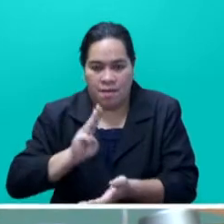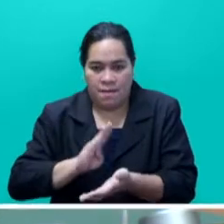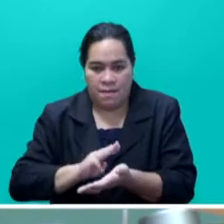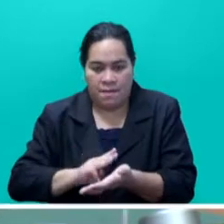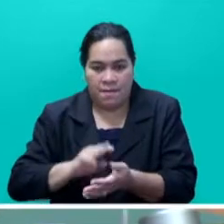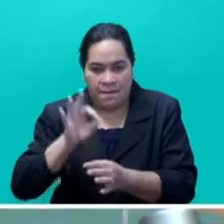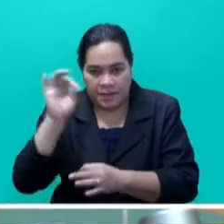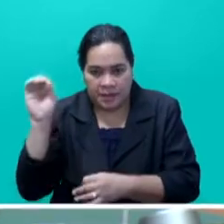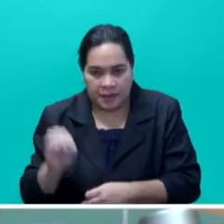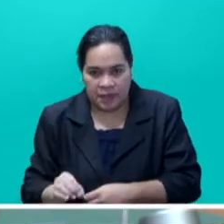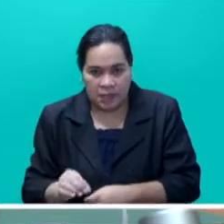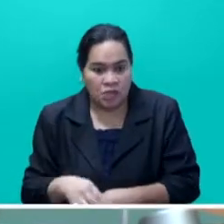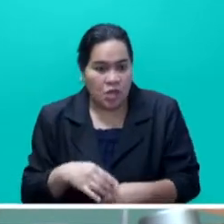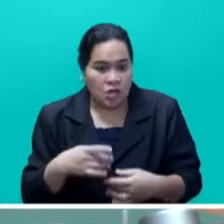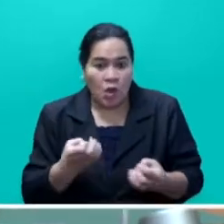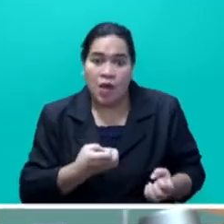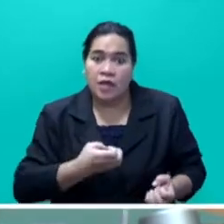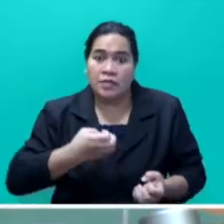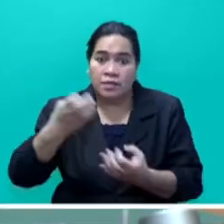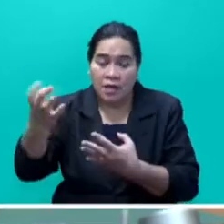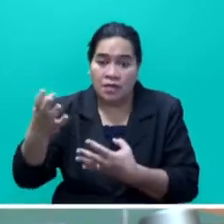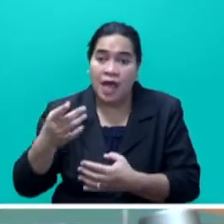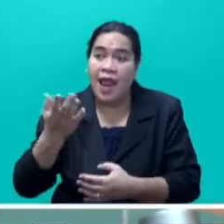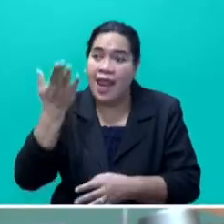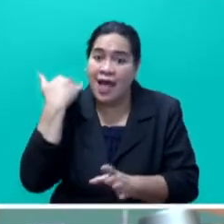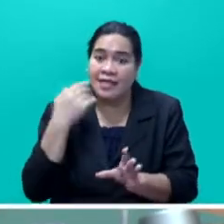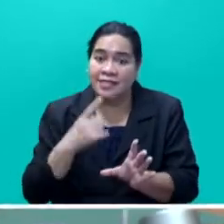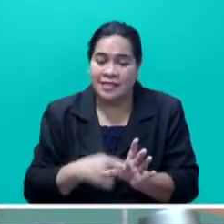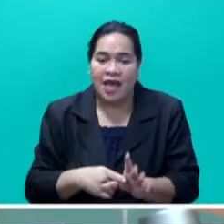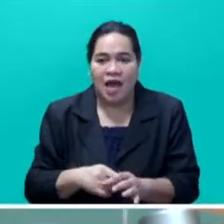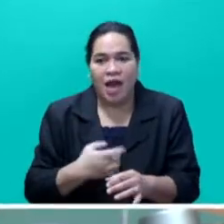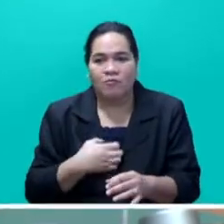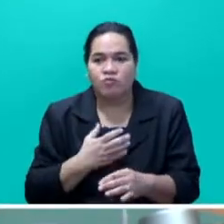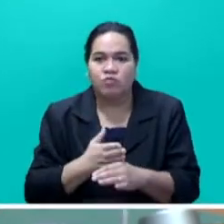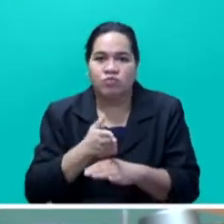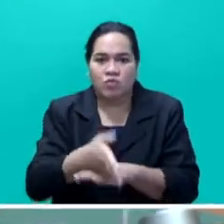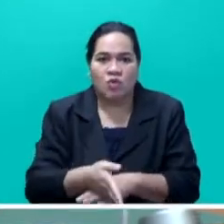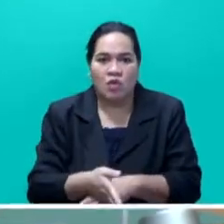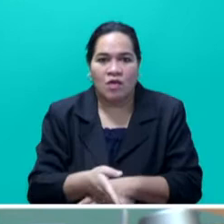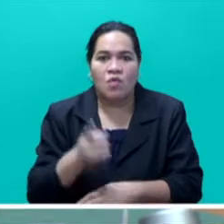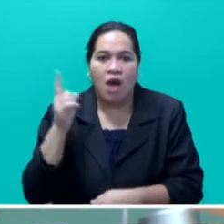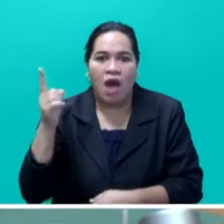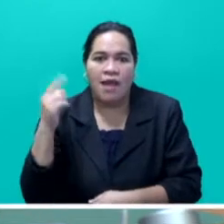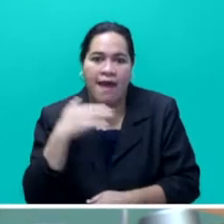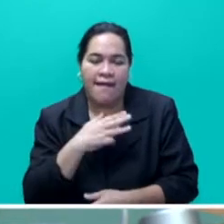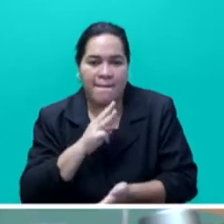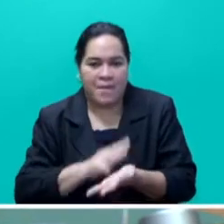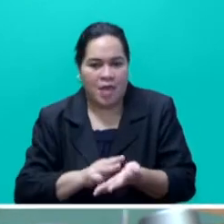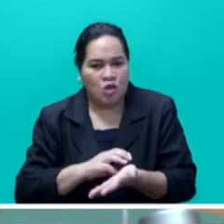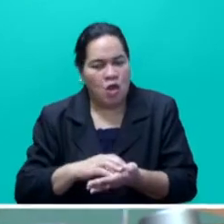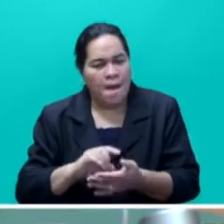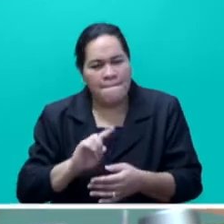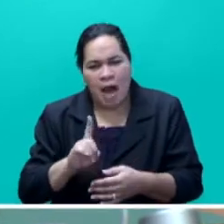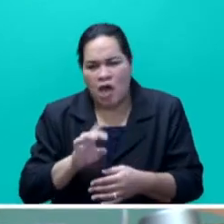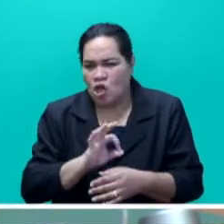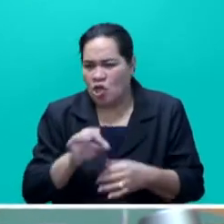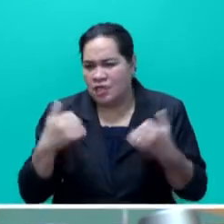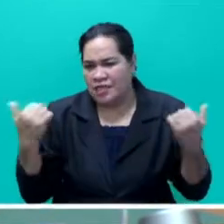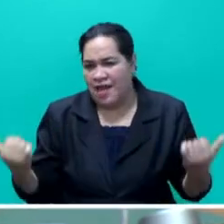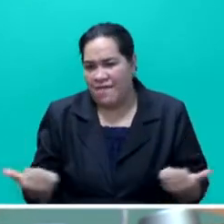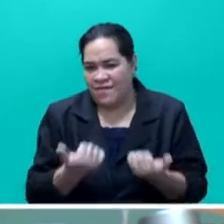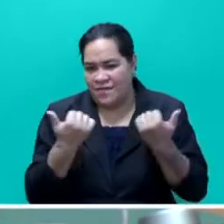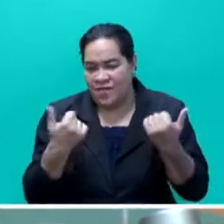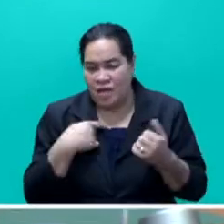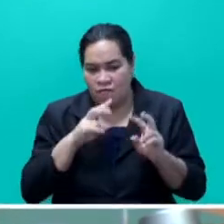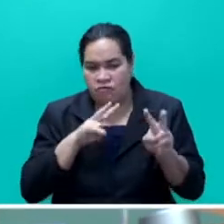surpassed $100 million last year. But that is not enough for us. If you look around and take a